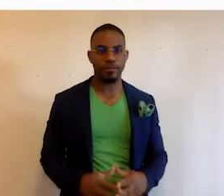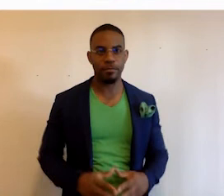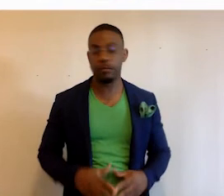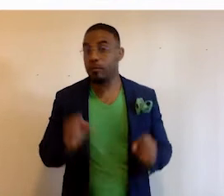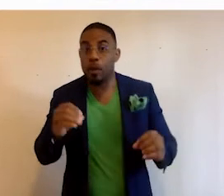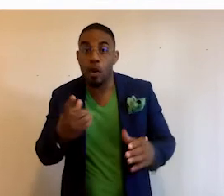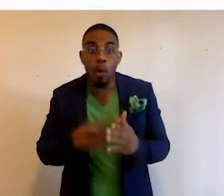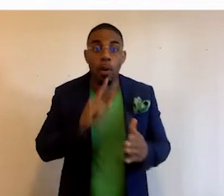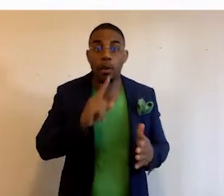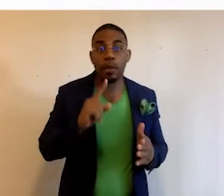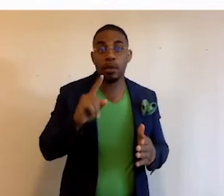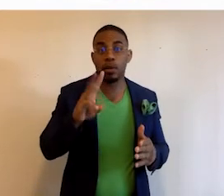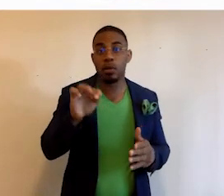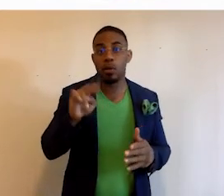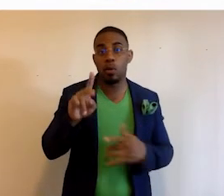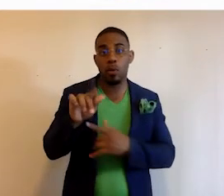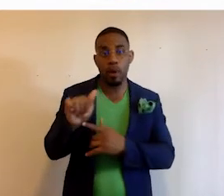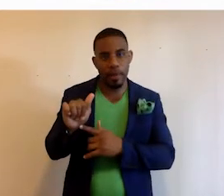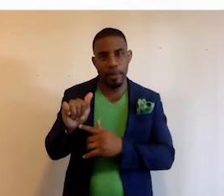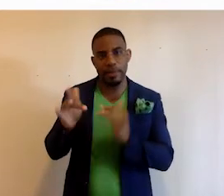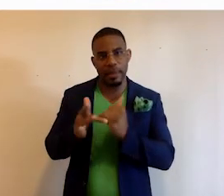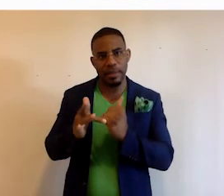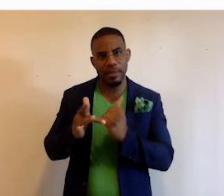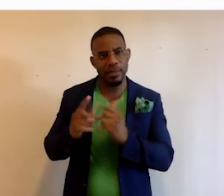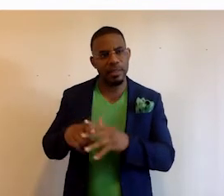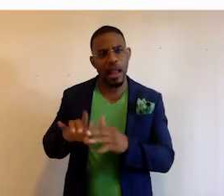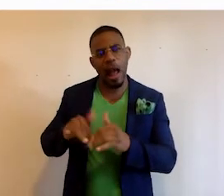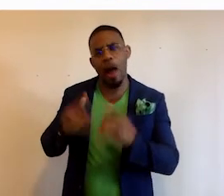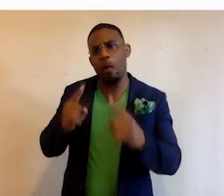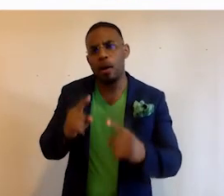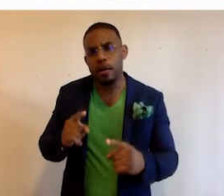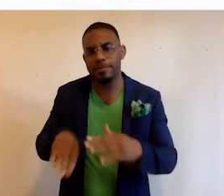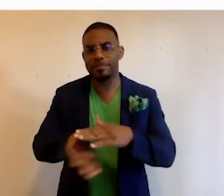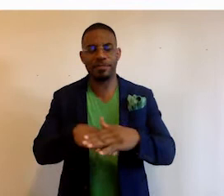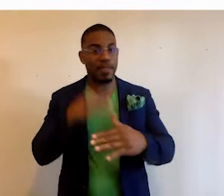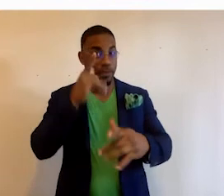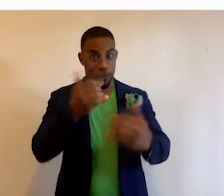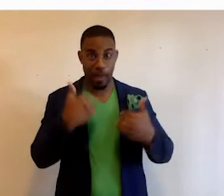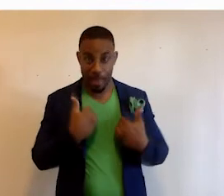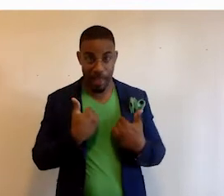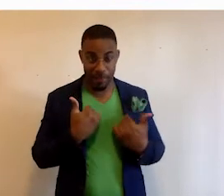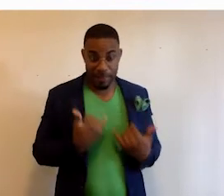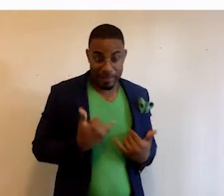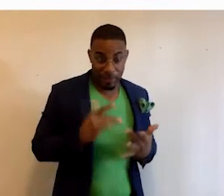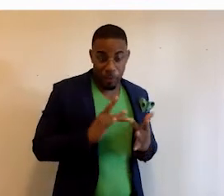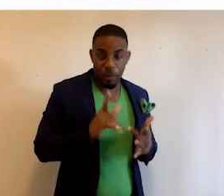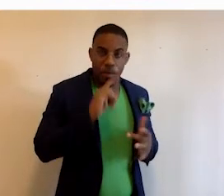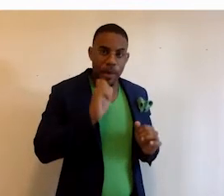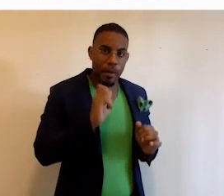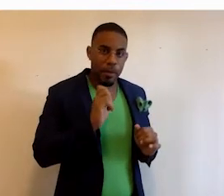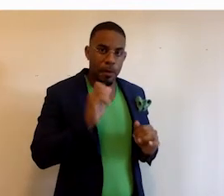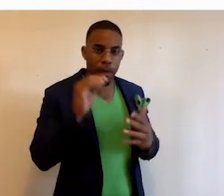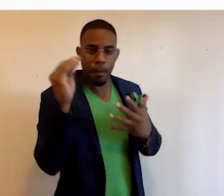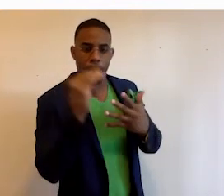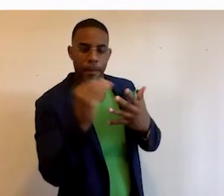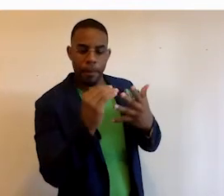So what is the Wakanda Technology Initiative and how does it work? Well, basically, if you have an existing website, you'll be able to plug